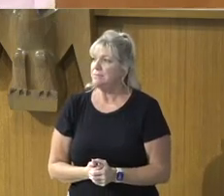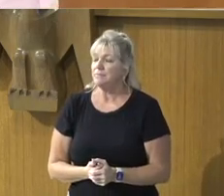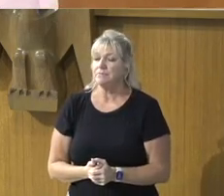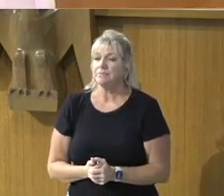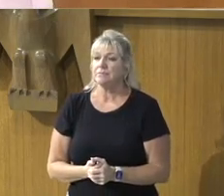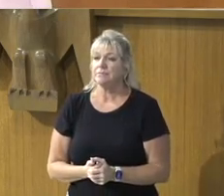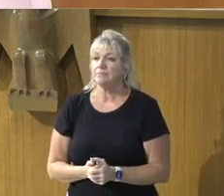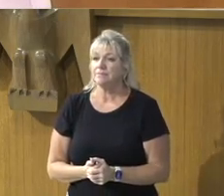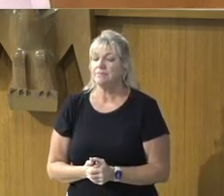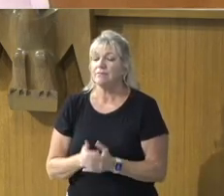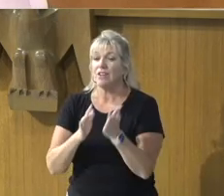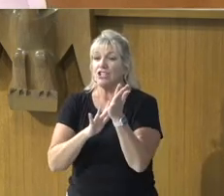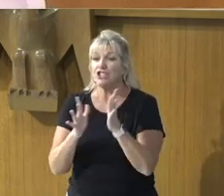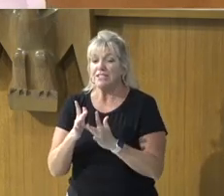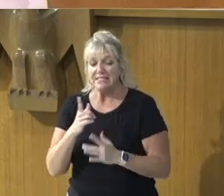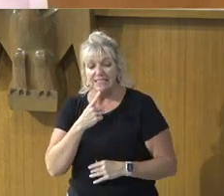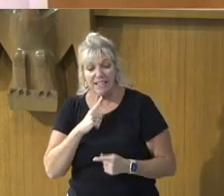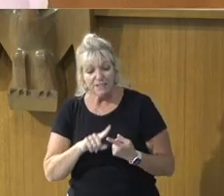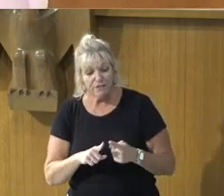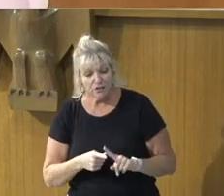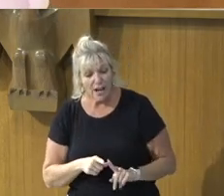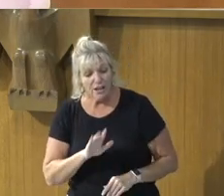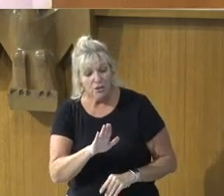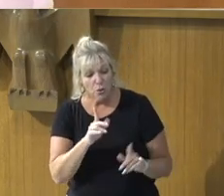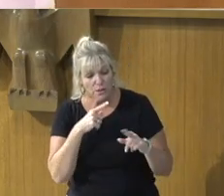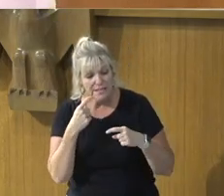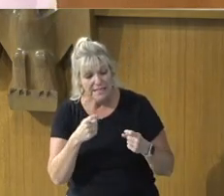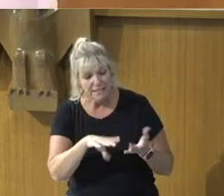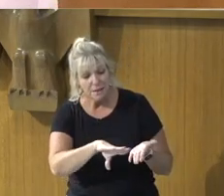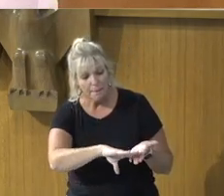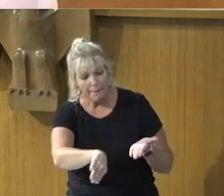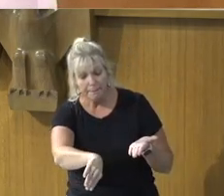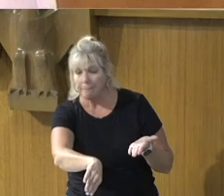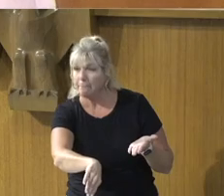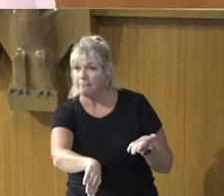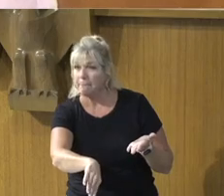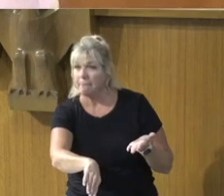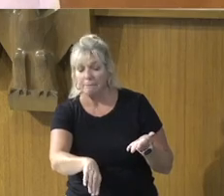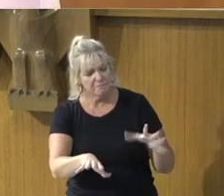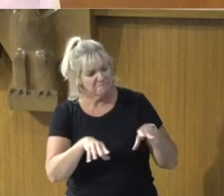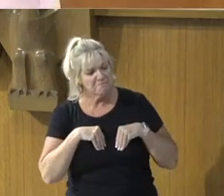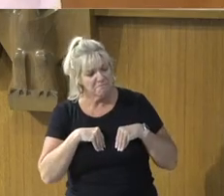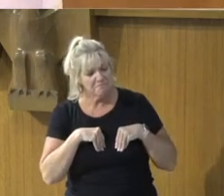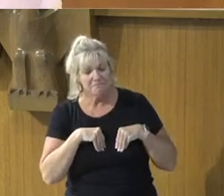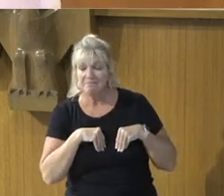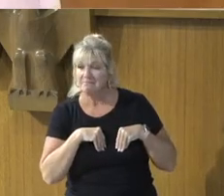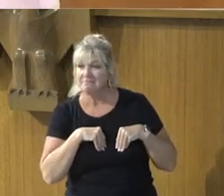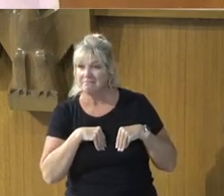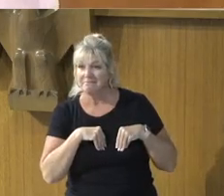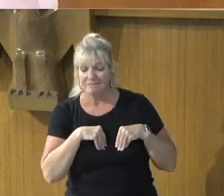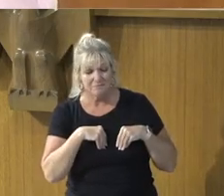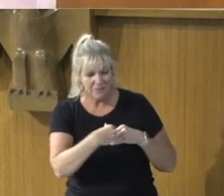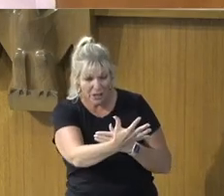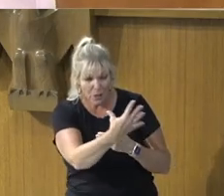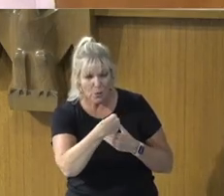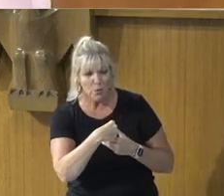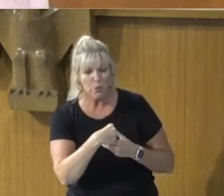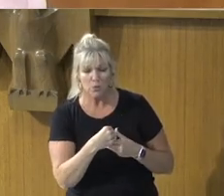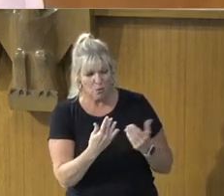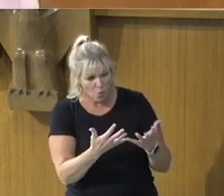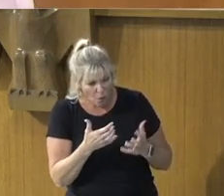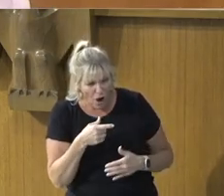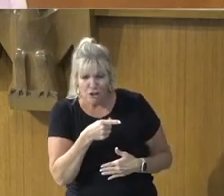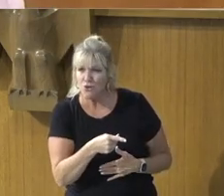Friend, He says, Your sins, Are forgiven, You are accepted, Included, Wanted,